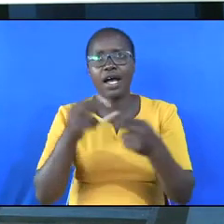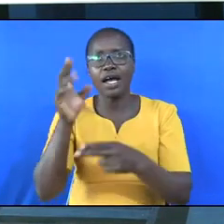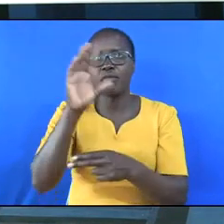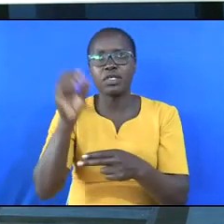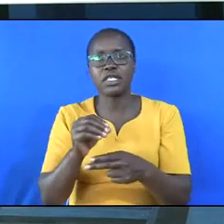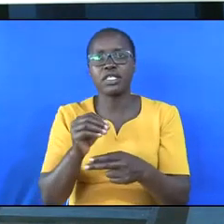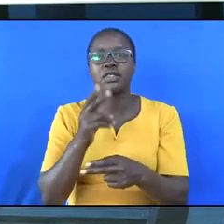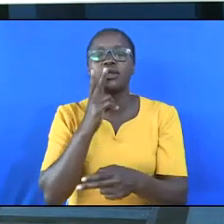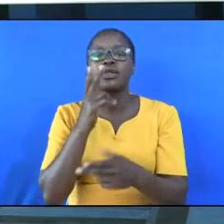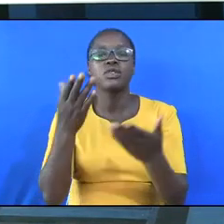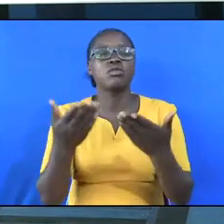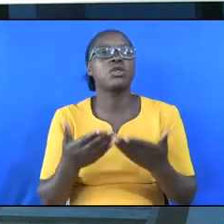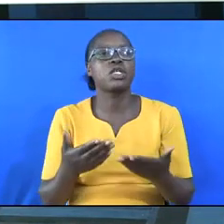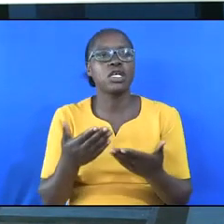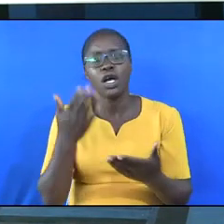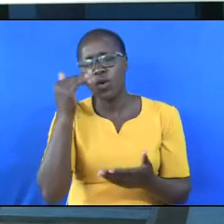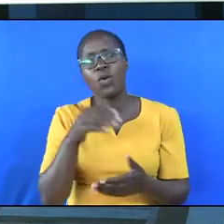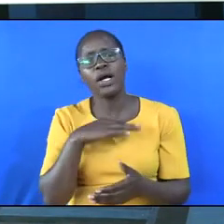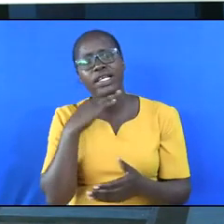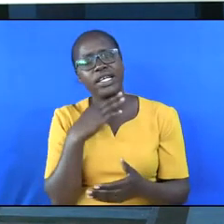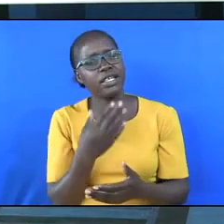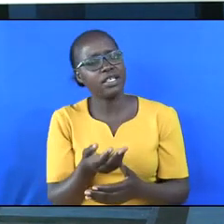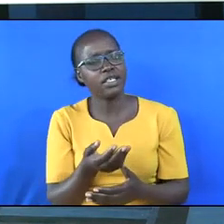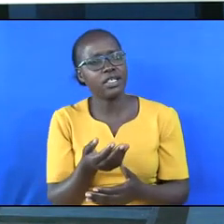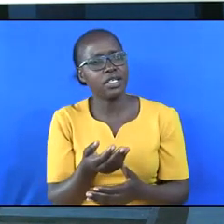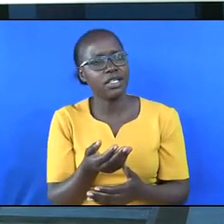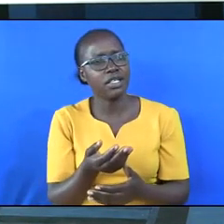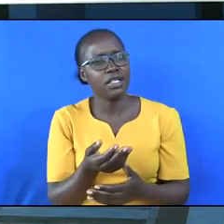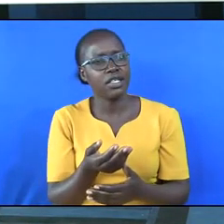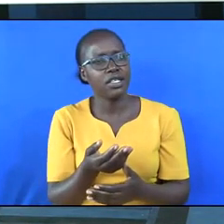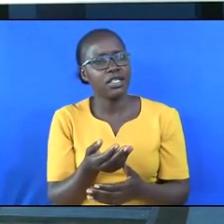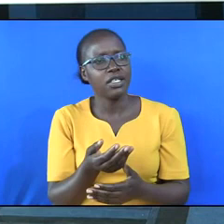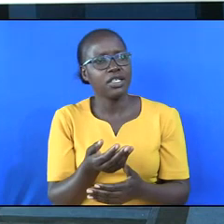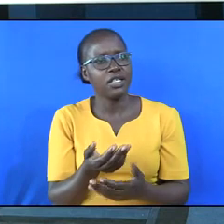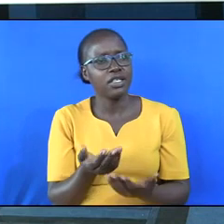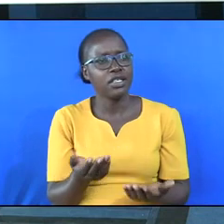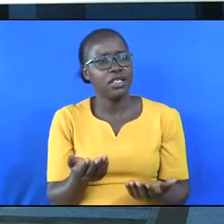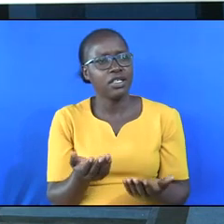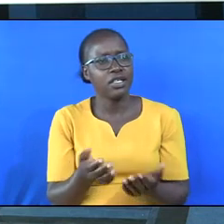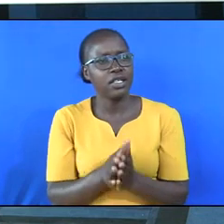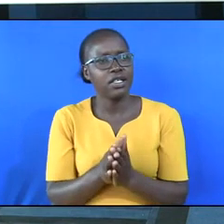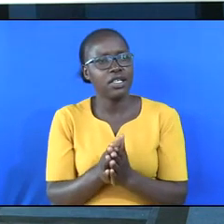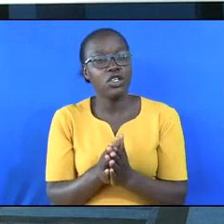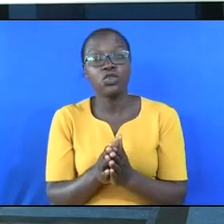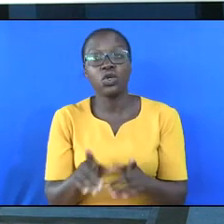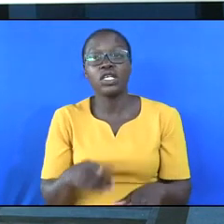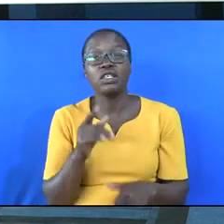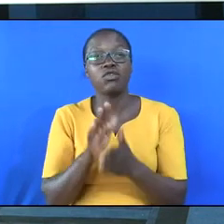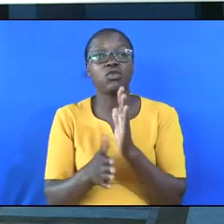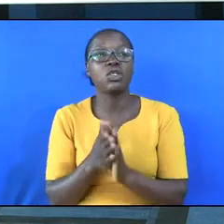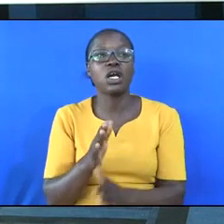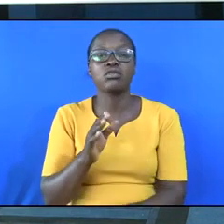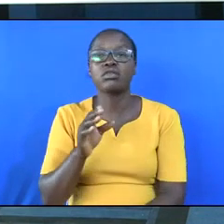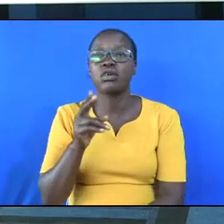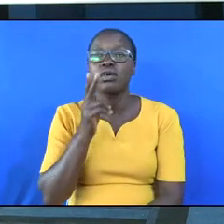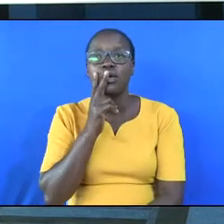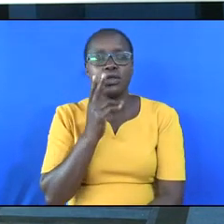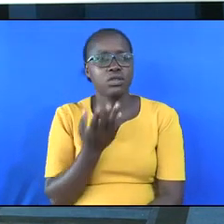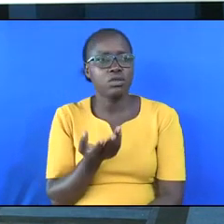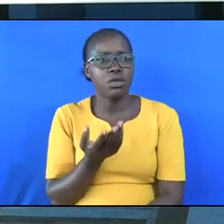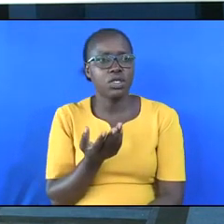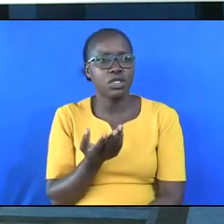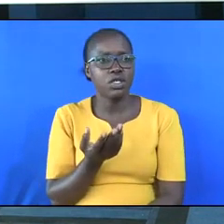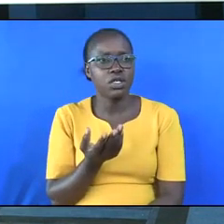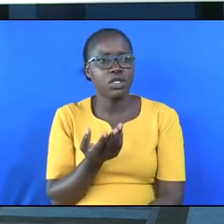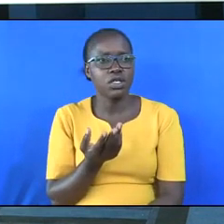If there's anything you need to die to do in life is to breathe, you can do without water. You can do